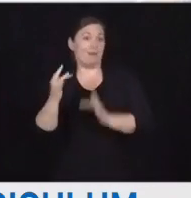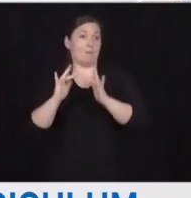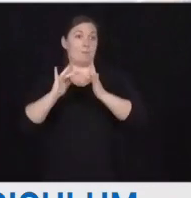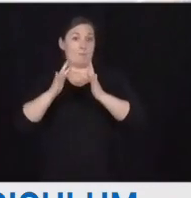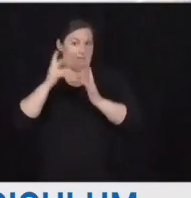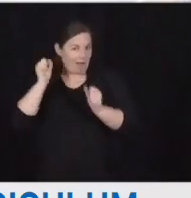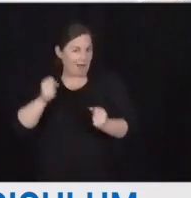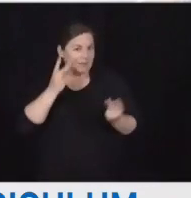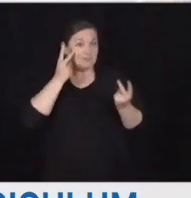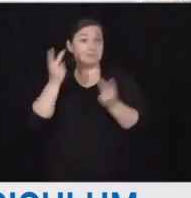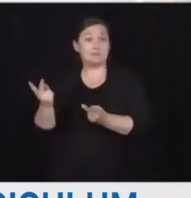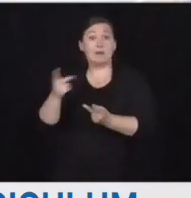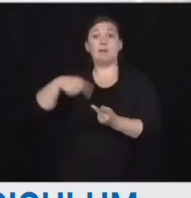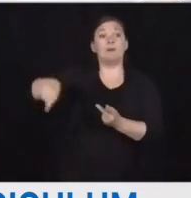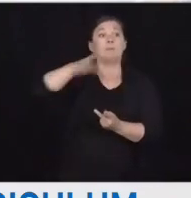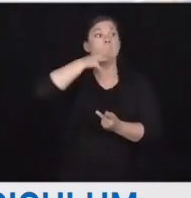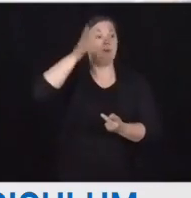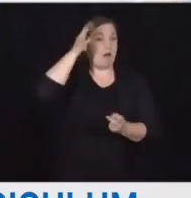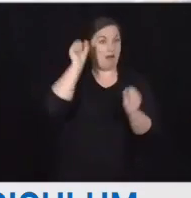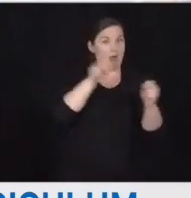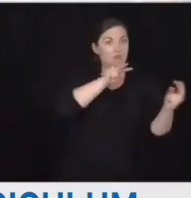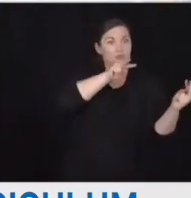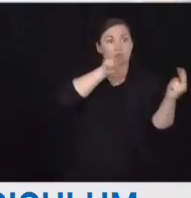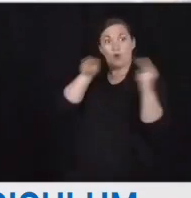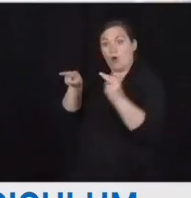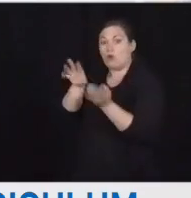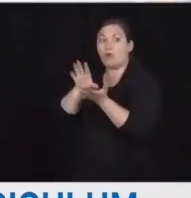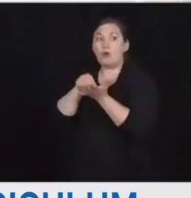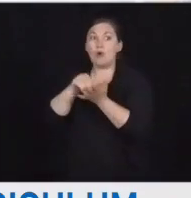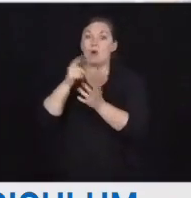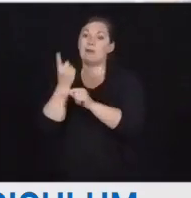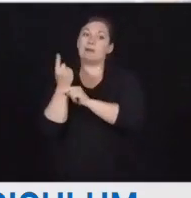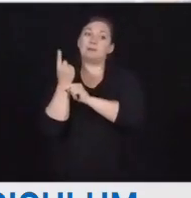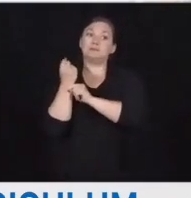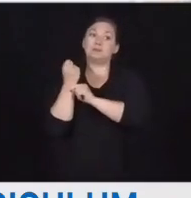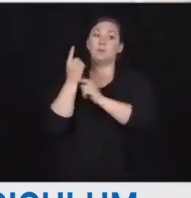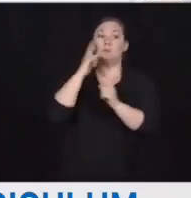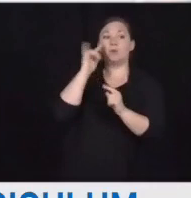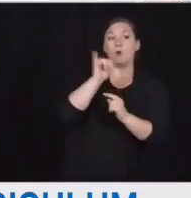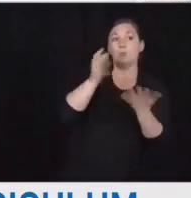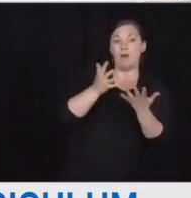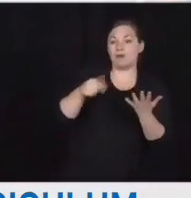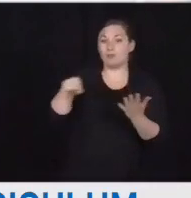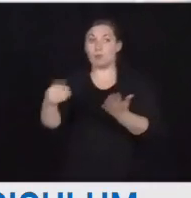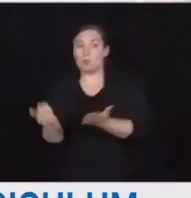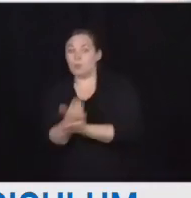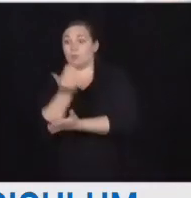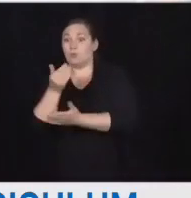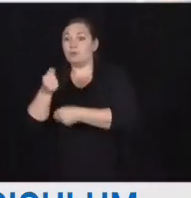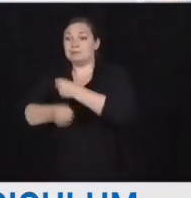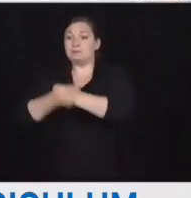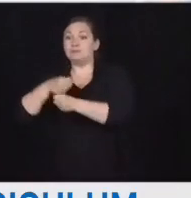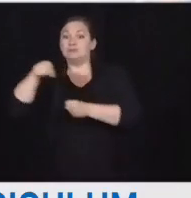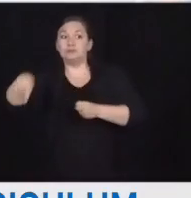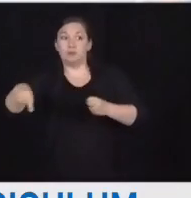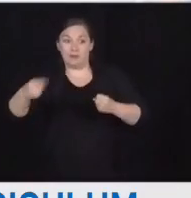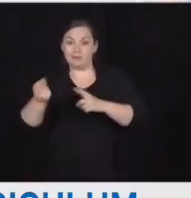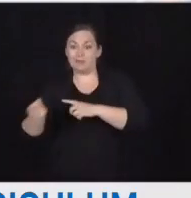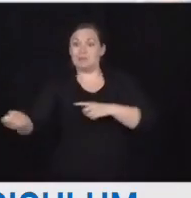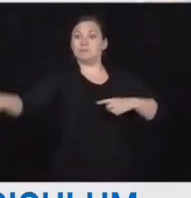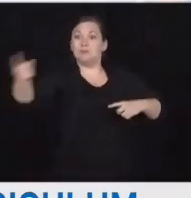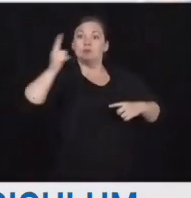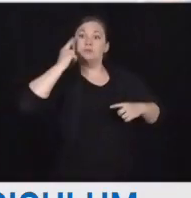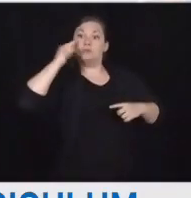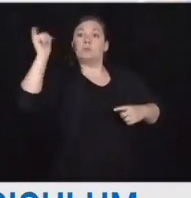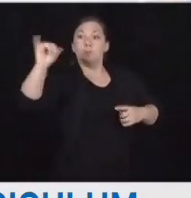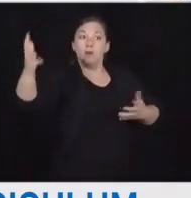We cannot delay nor can we hope for improvement unless we take decisive action to give students a credible pathway to post-secondary and